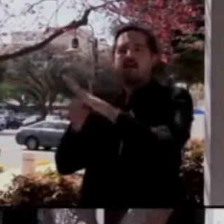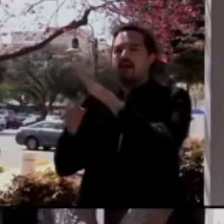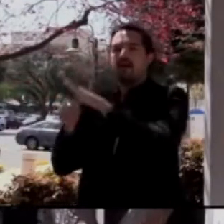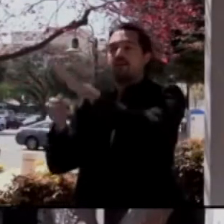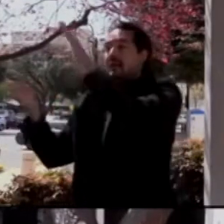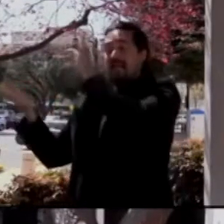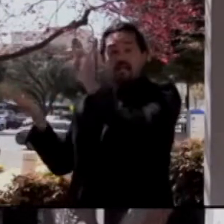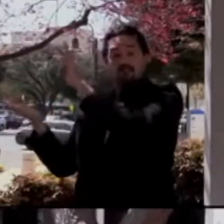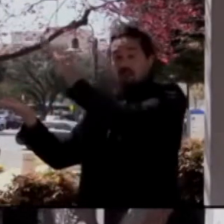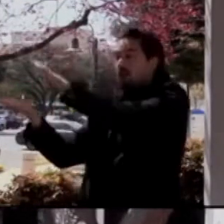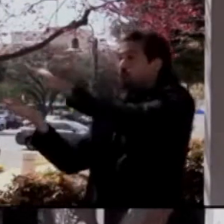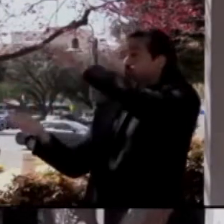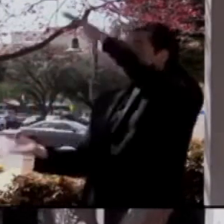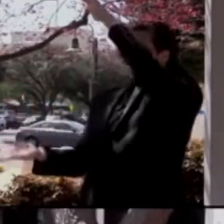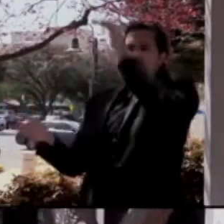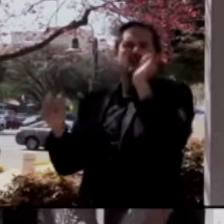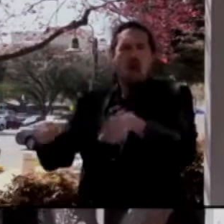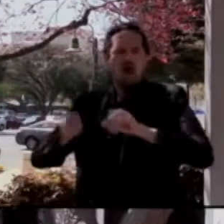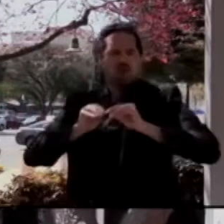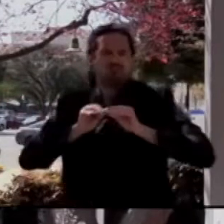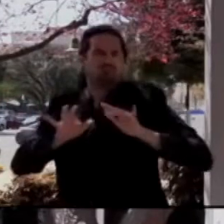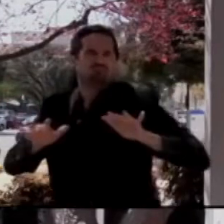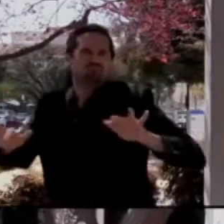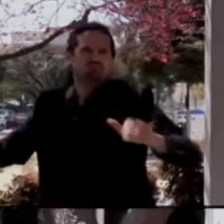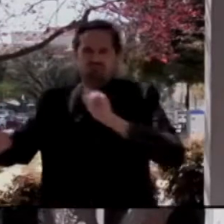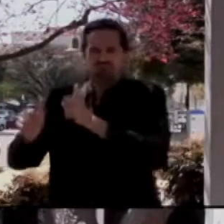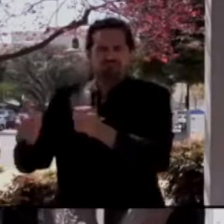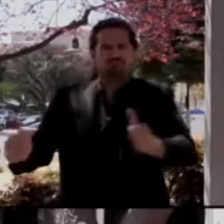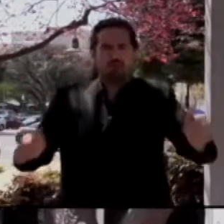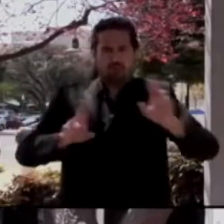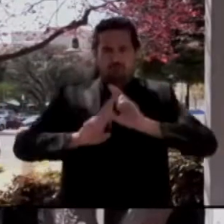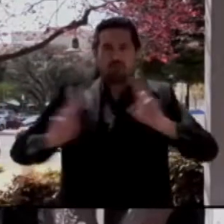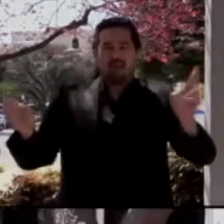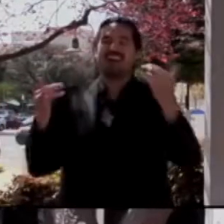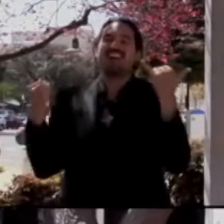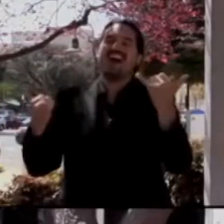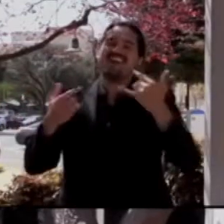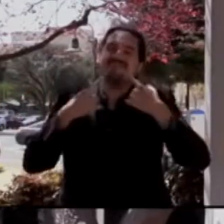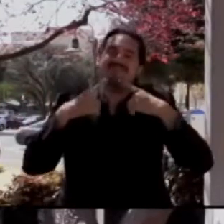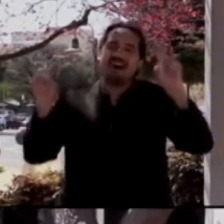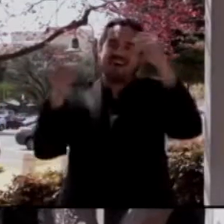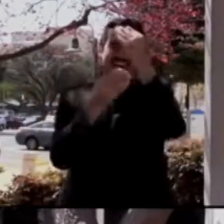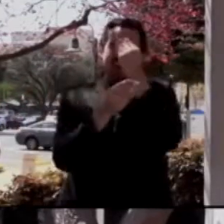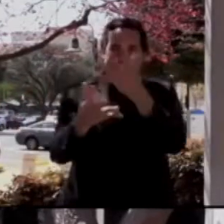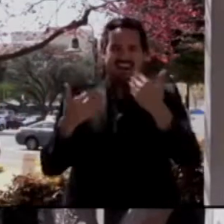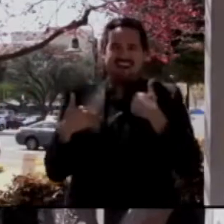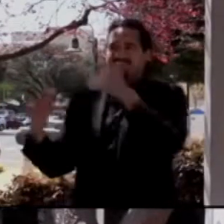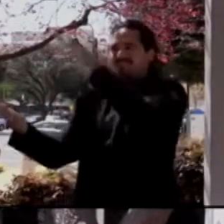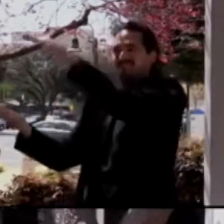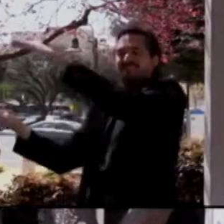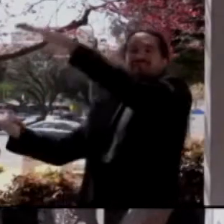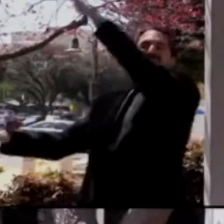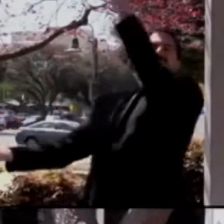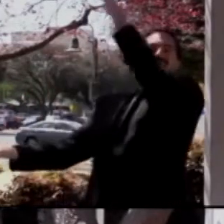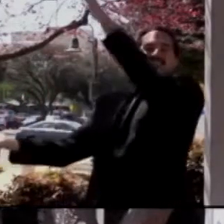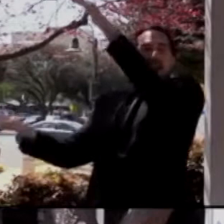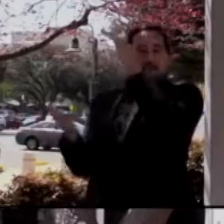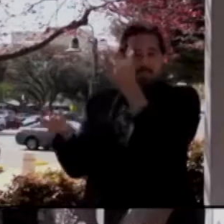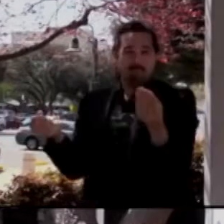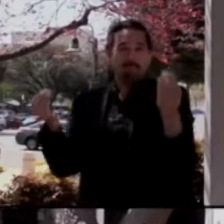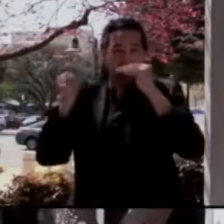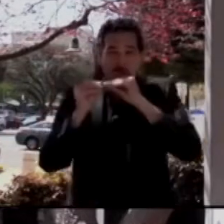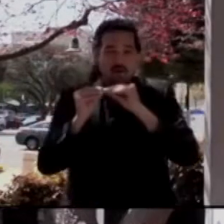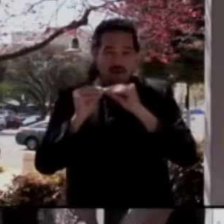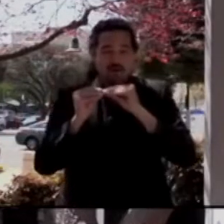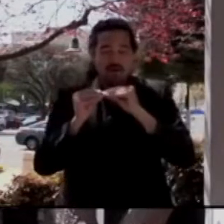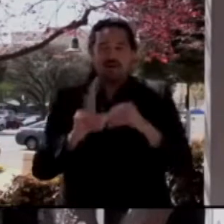appointments that we will have available. So this is a really big milestone for our community and the county's efforts in providing the